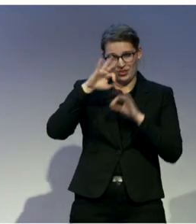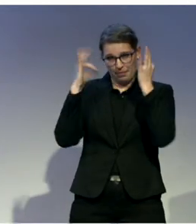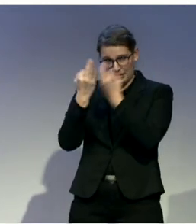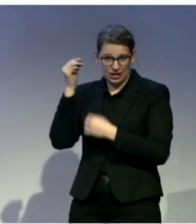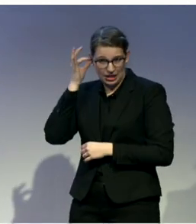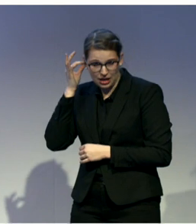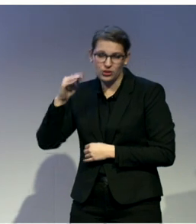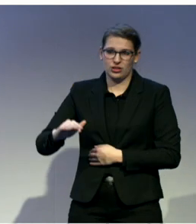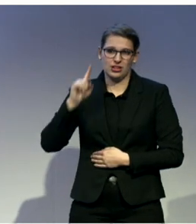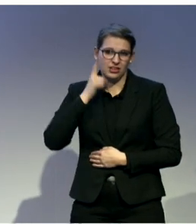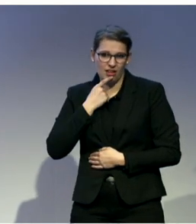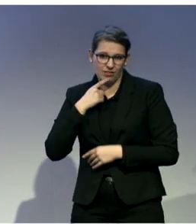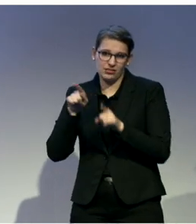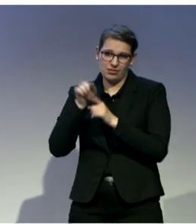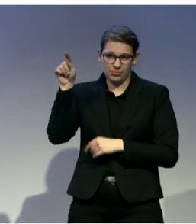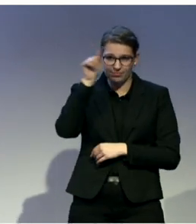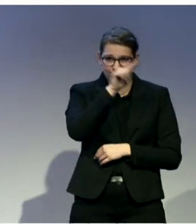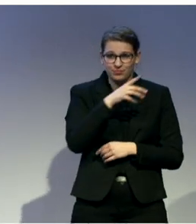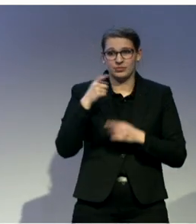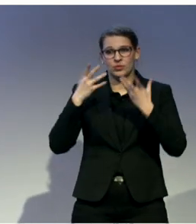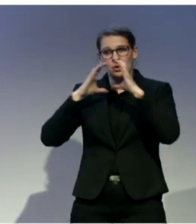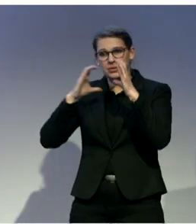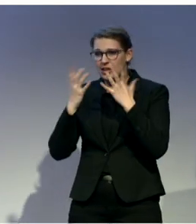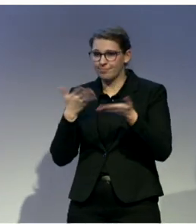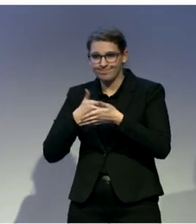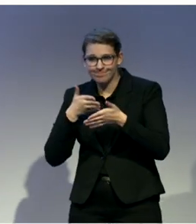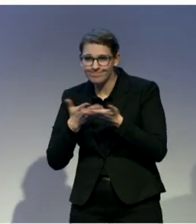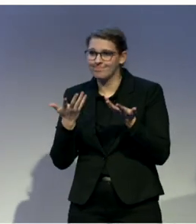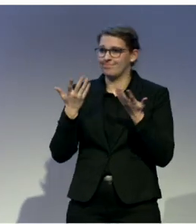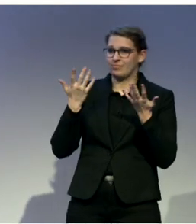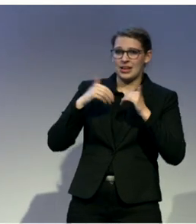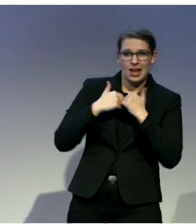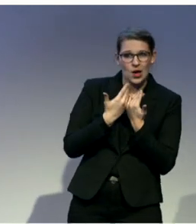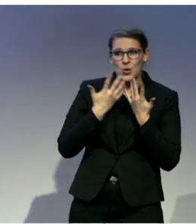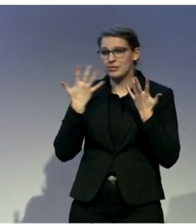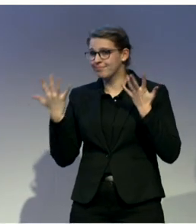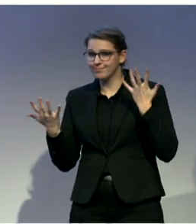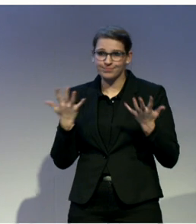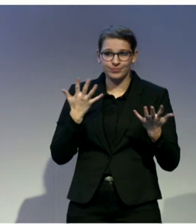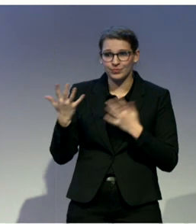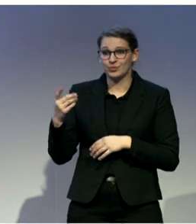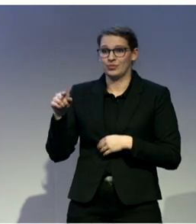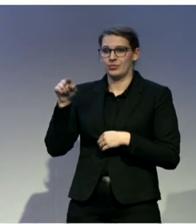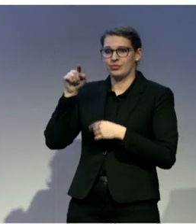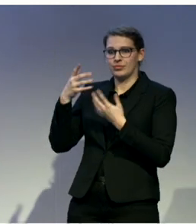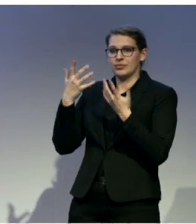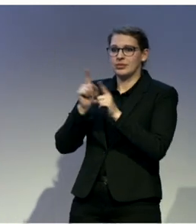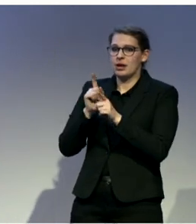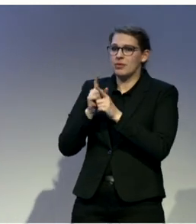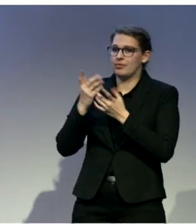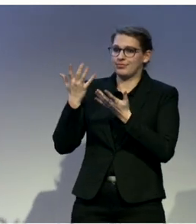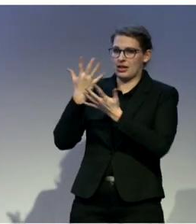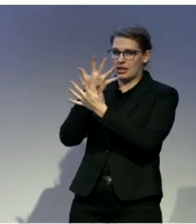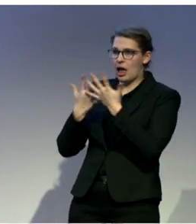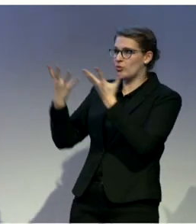families. Language acquisition is not a given process in these families. There is no given common language